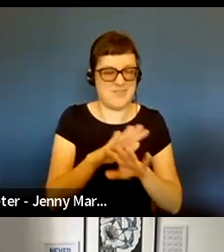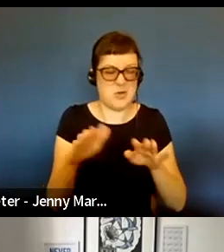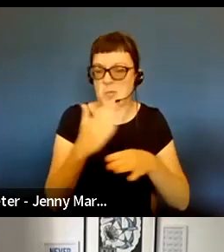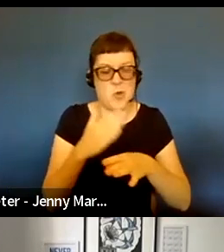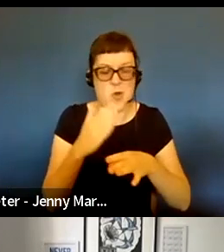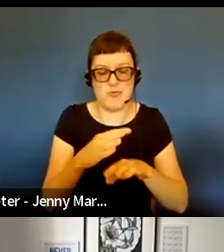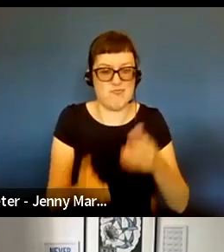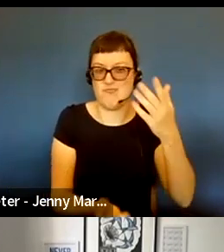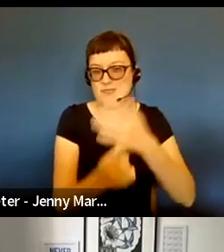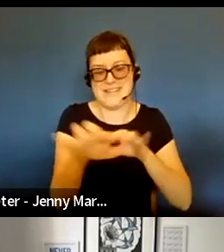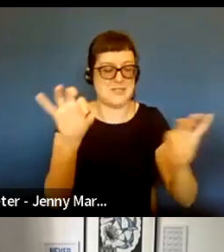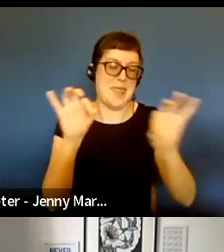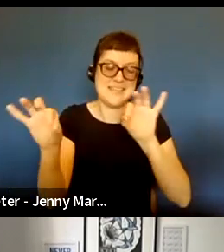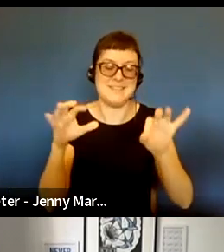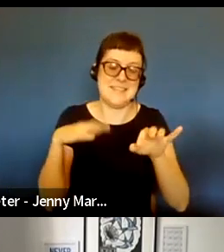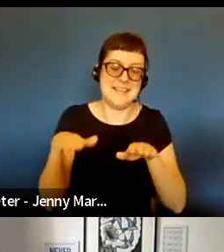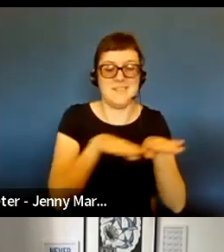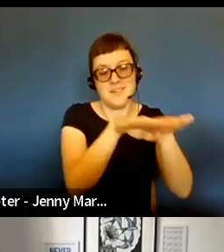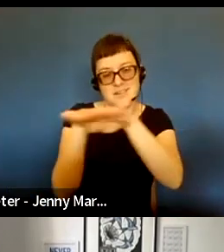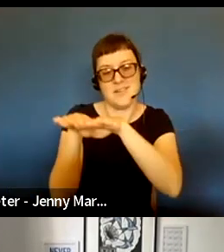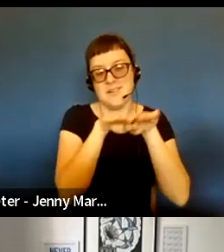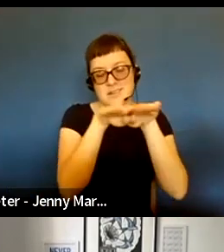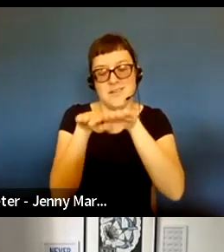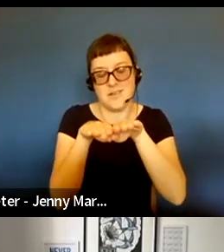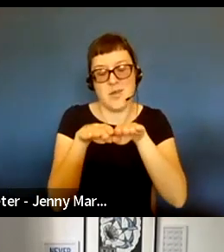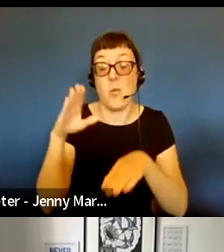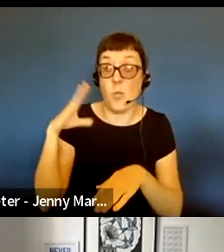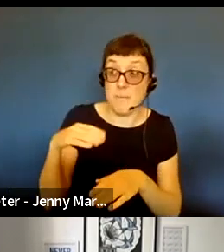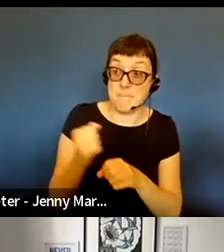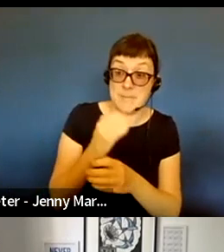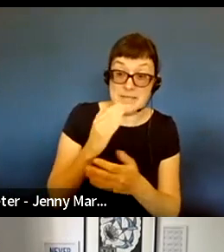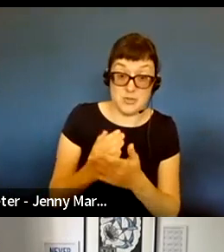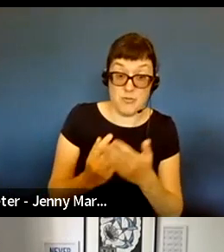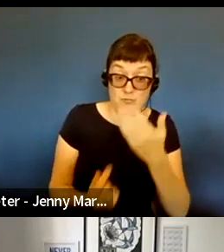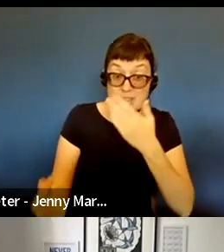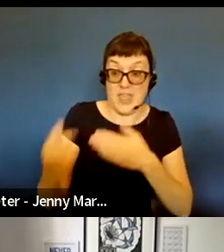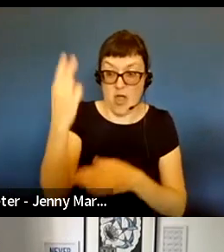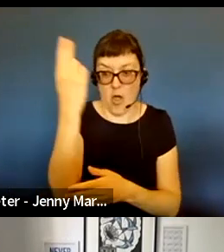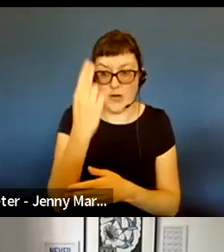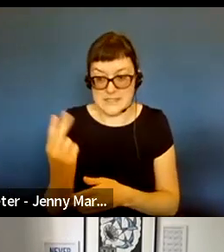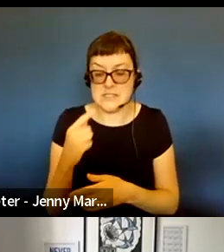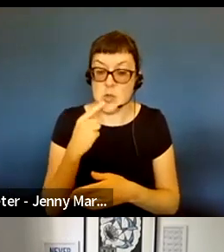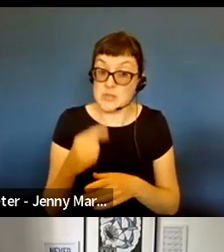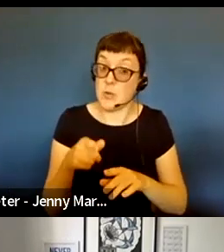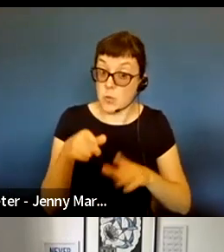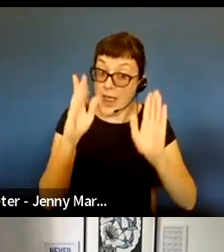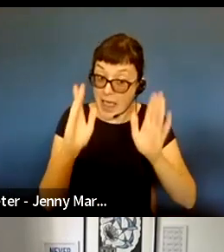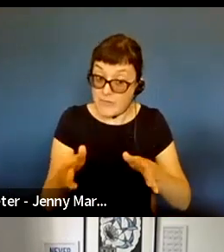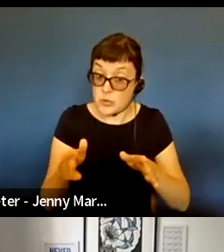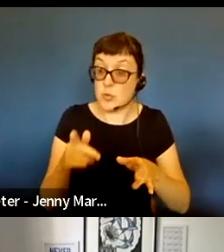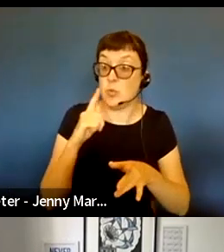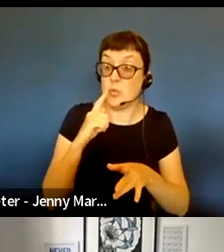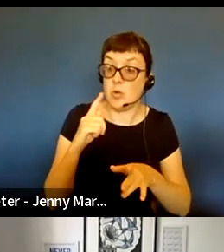longer hold. We wanted to make sure it went to freelance artists, so we put in a caveat that we were not going to be accepting